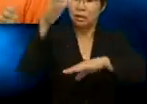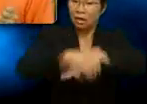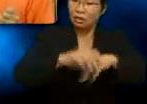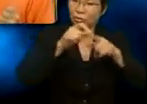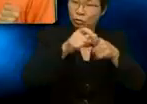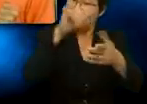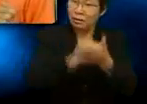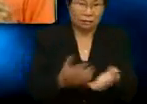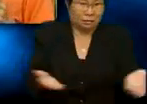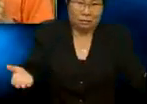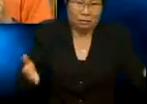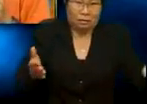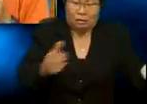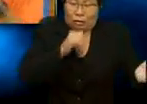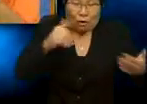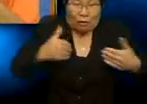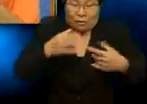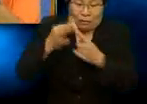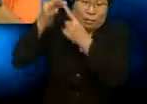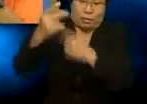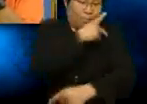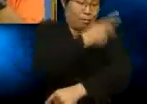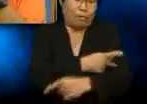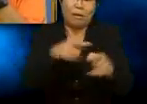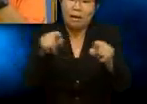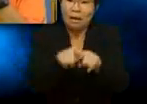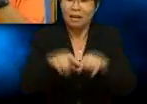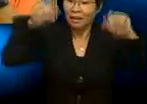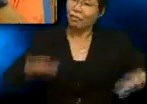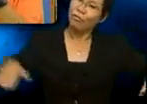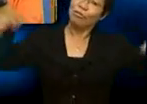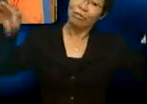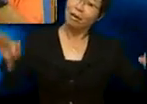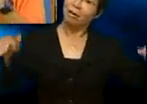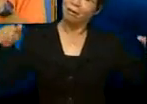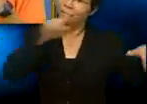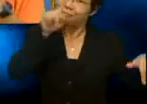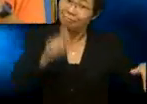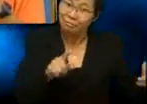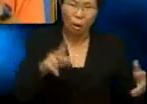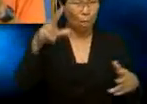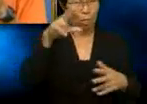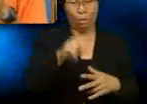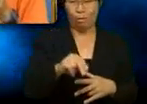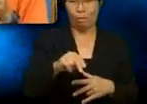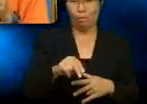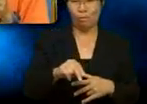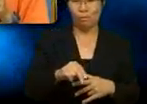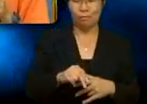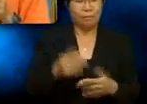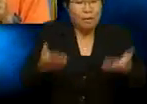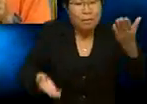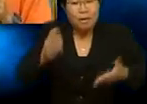don't you have any special powers? Like a... Can you fly? No. Perhaps you have futuristic